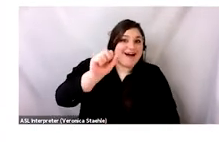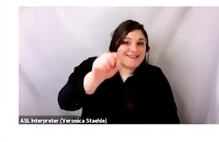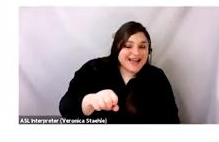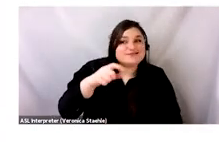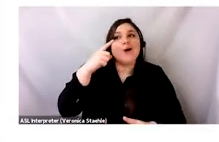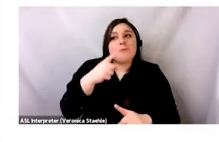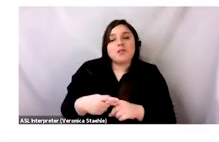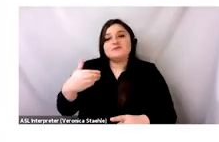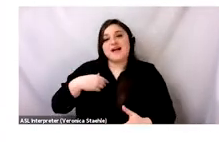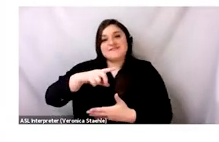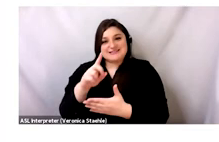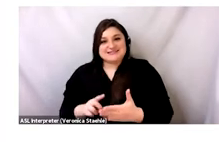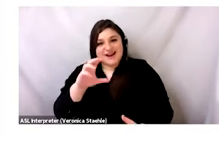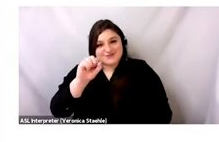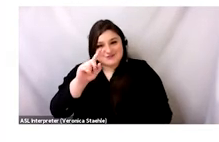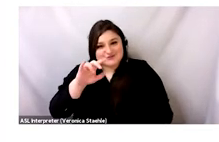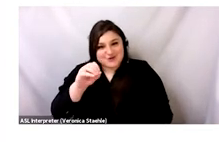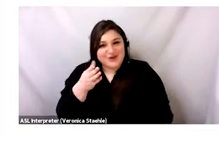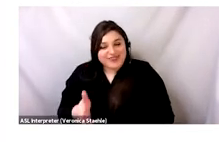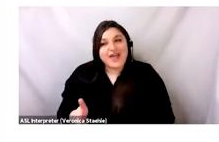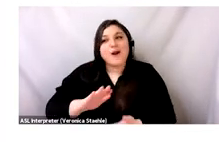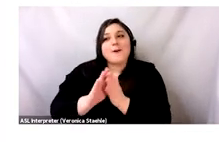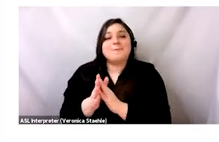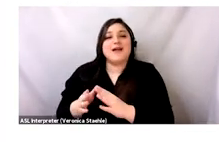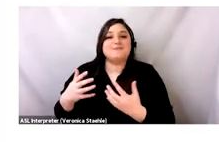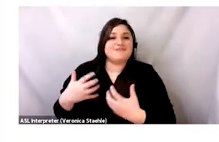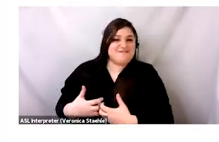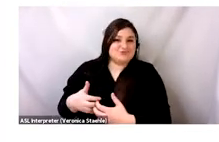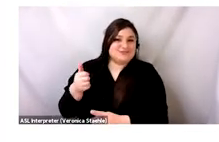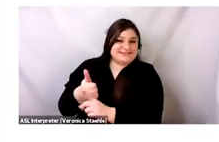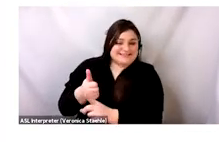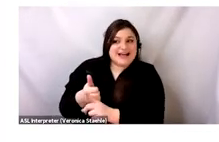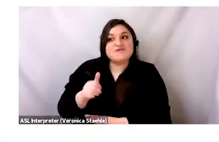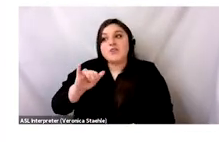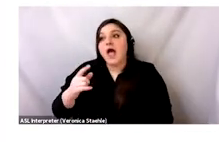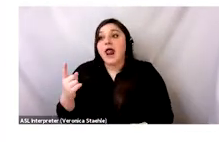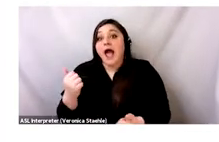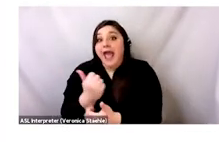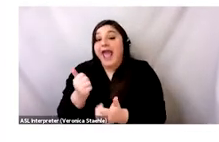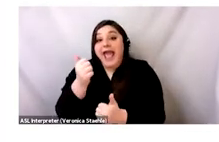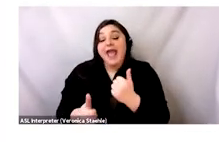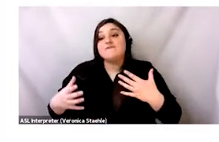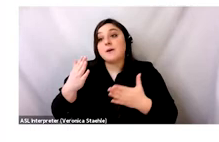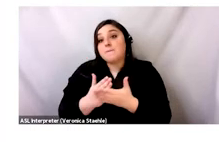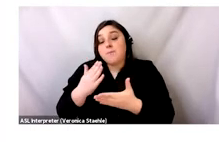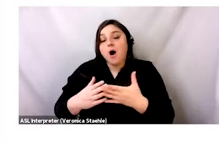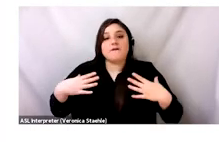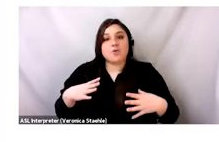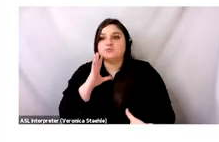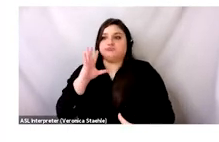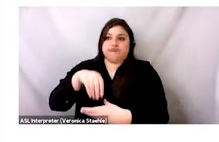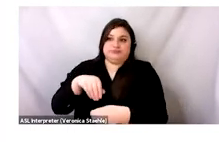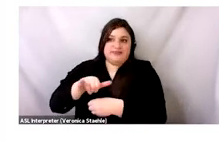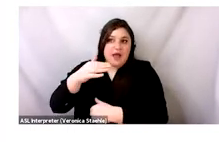is also a design studio and really a factory all in one. So clothing is constantly being rethought and